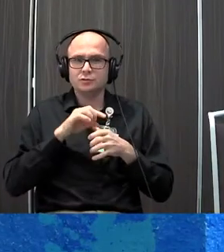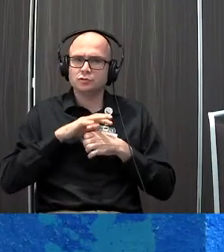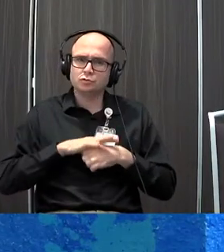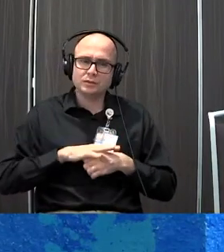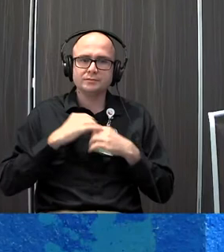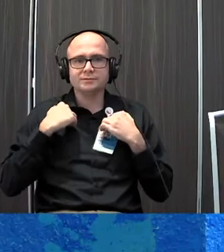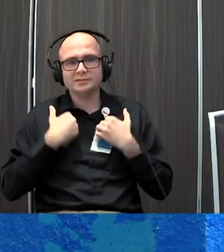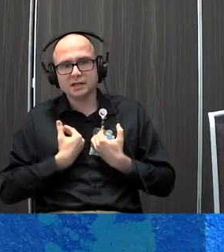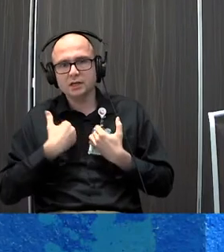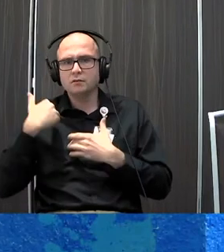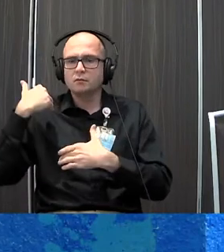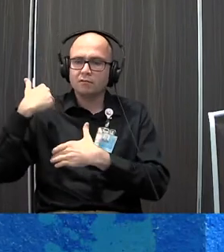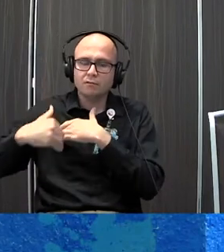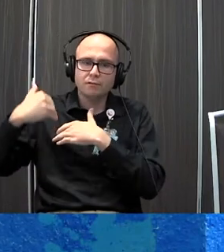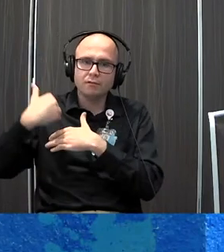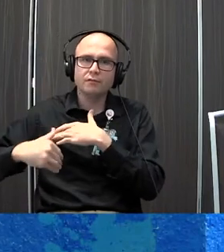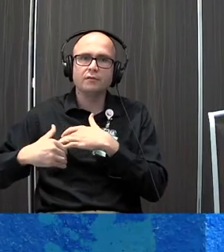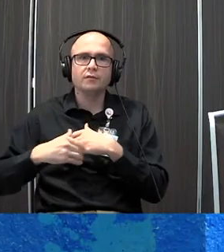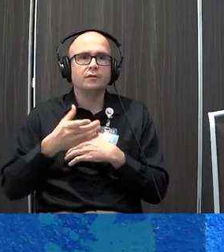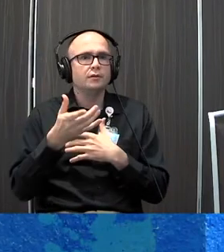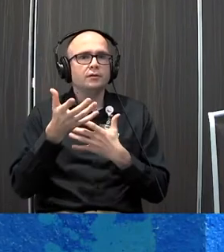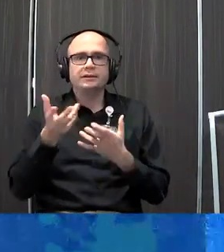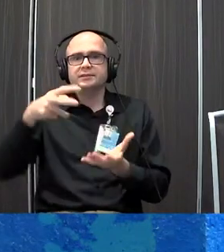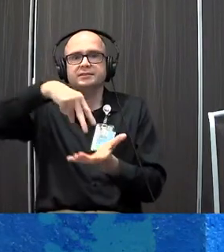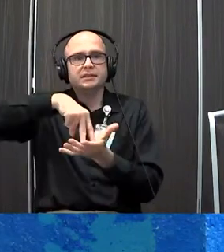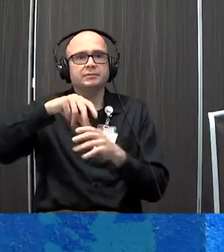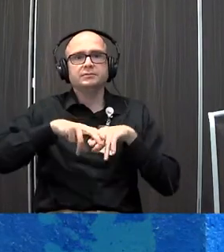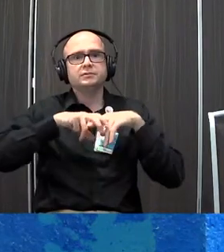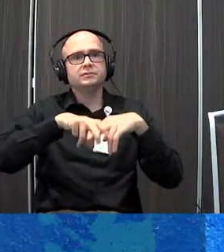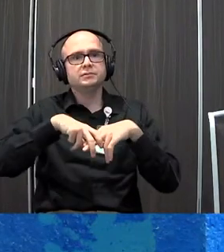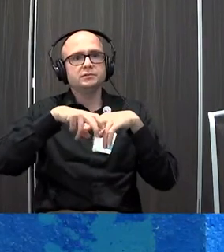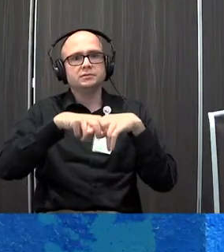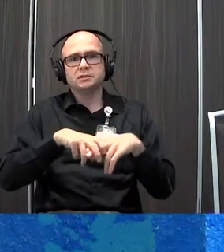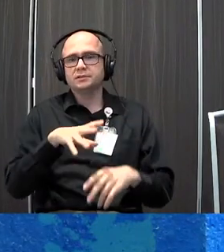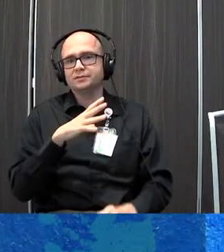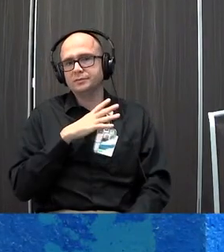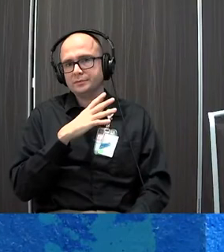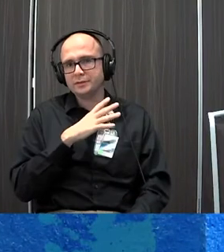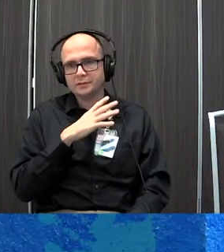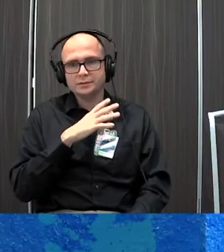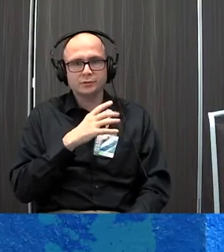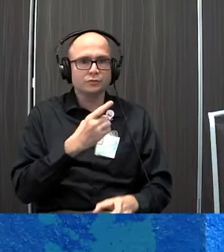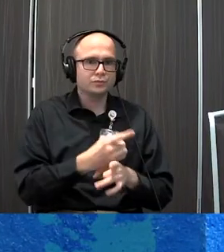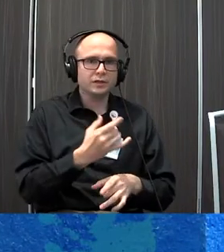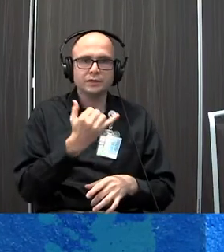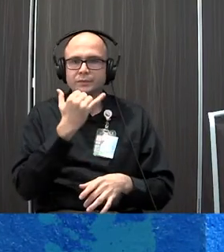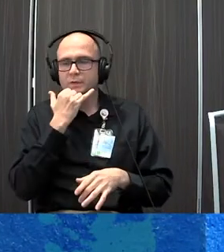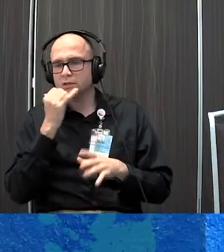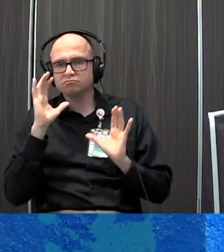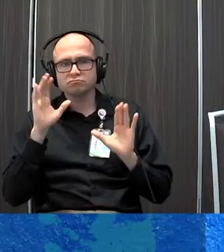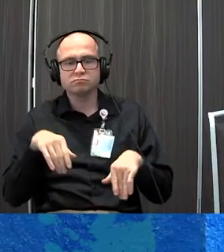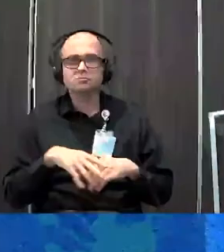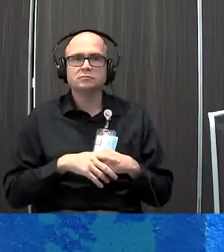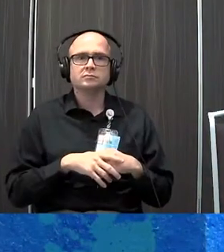if you're tired, if you're annoyed, if you just, you got to get up, you've been sitting too long, that's fine. There's no right or wrong with mindfulness meditation.